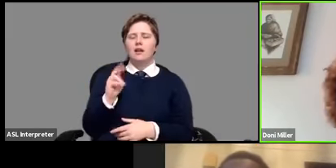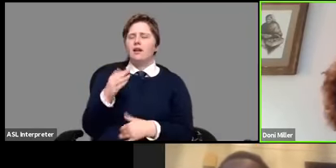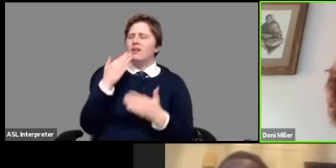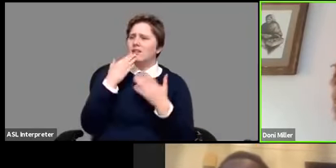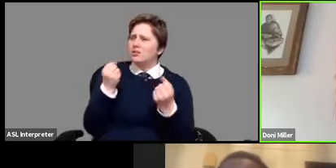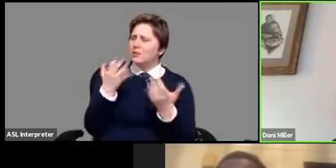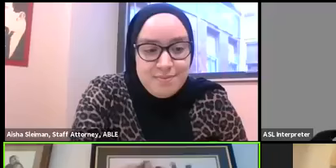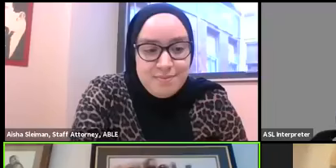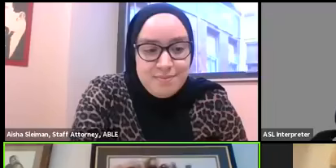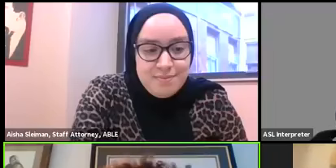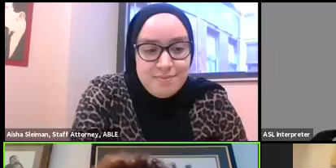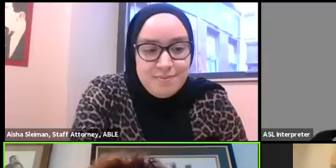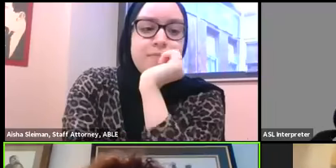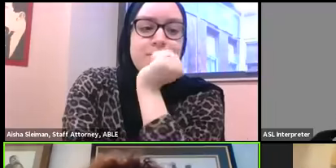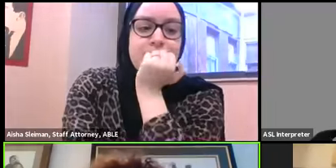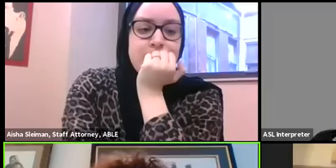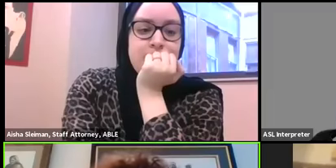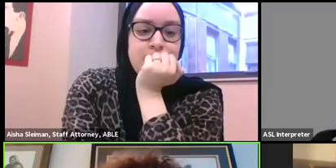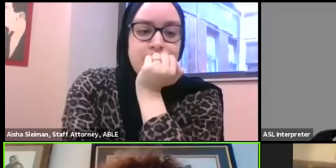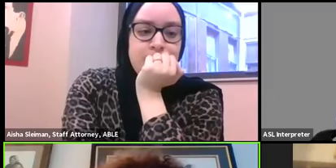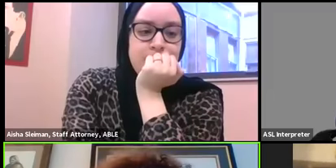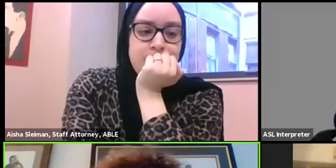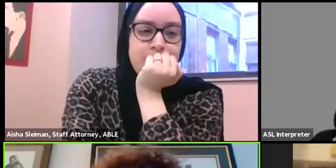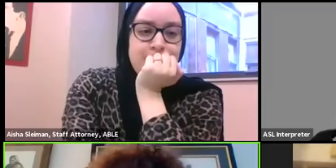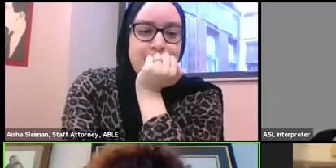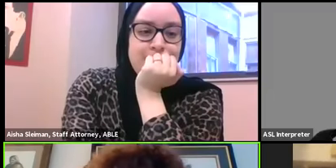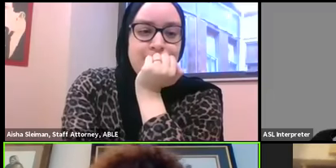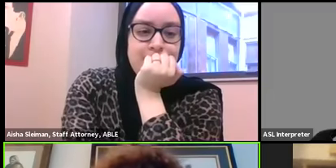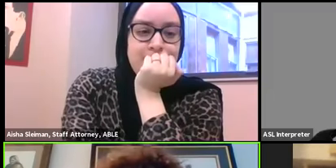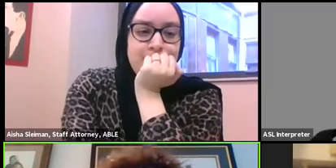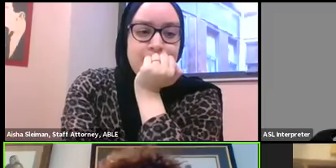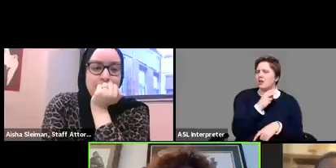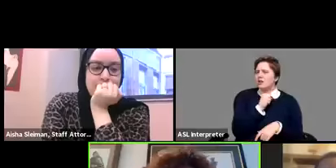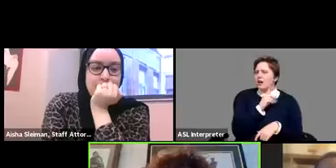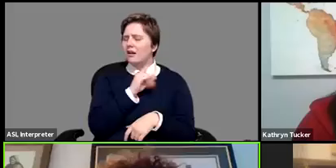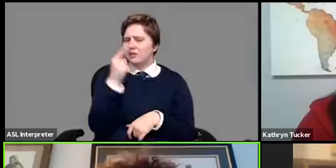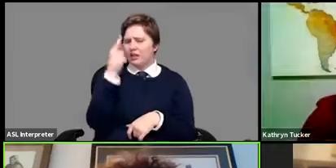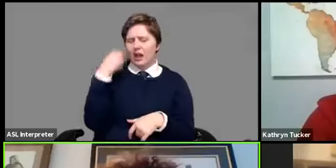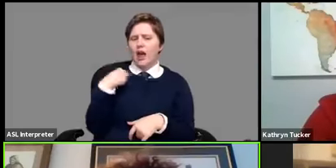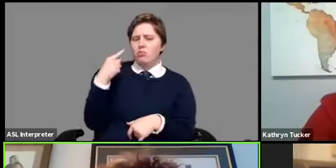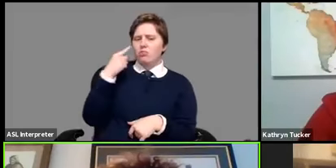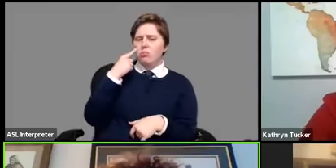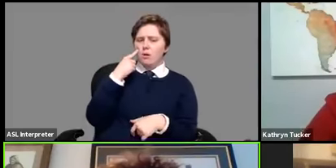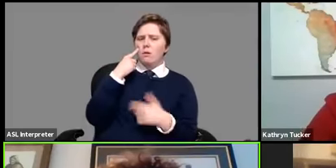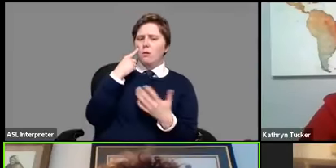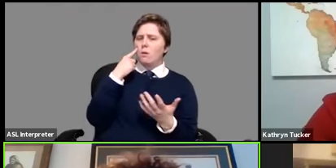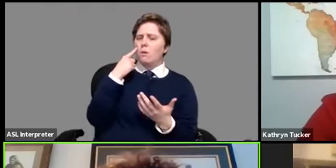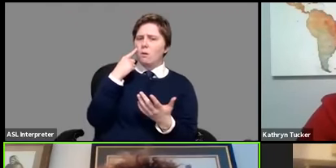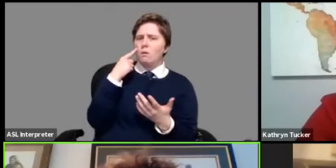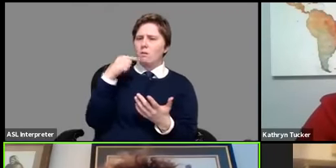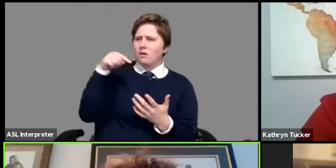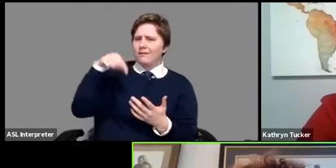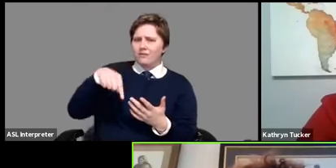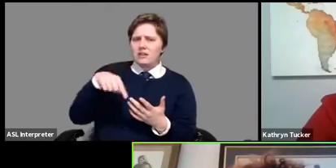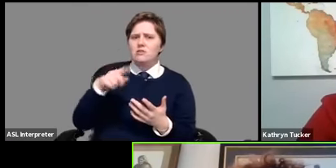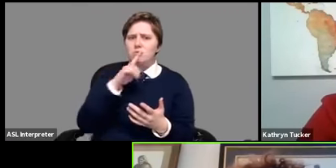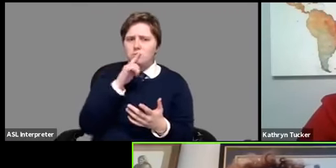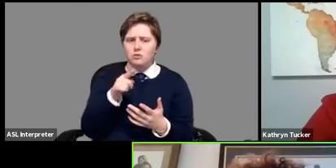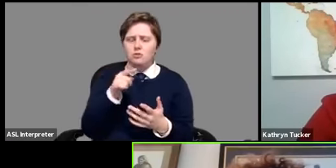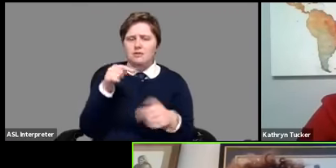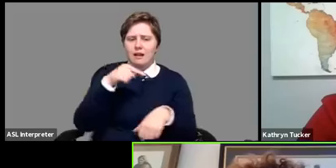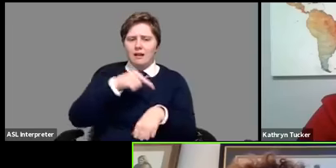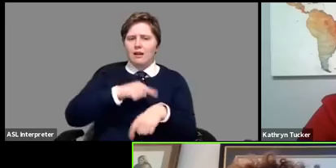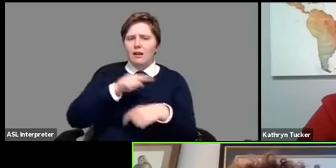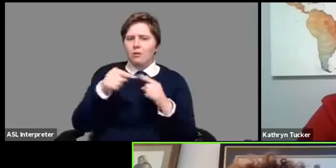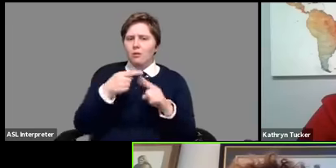a great point you know kathy i was thinking while shalanda was speaking that um this has got to be a time when